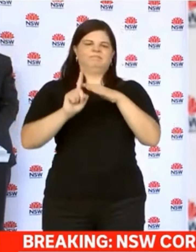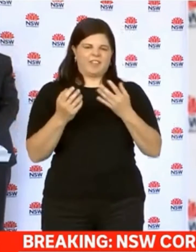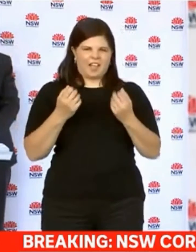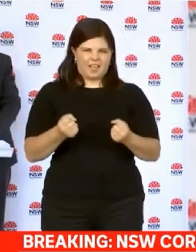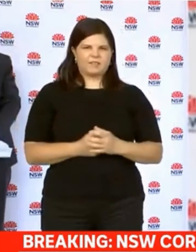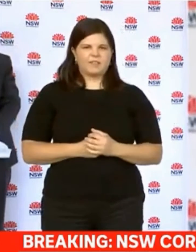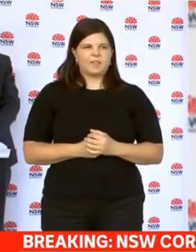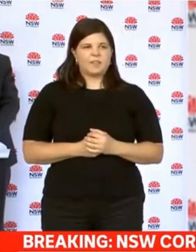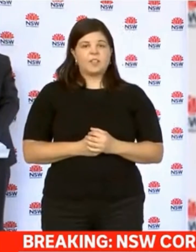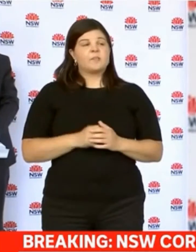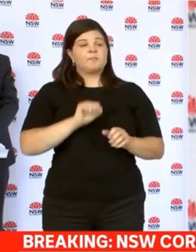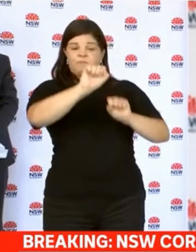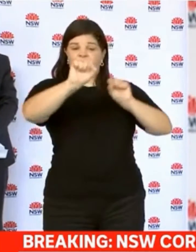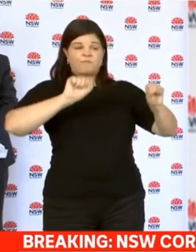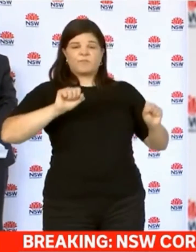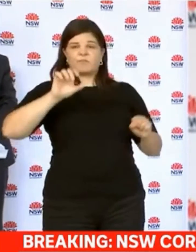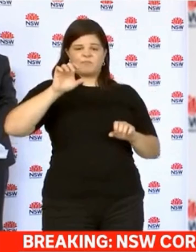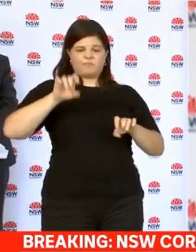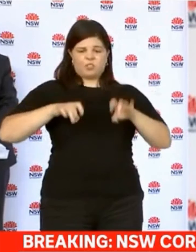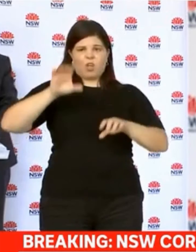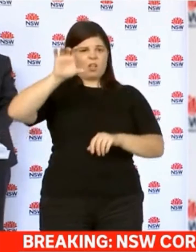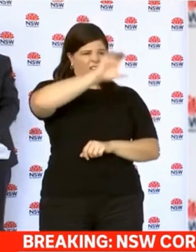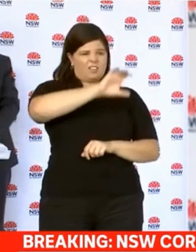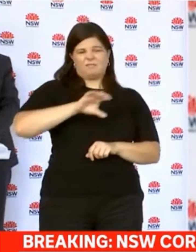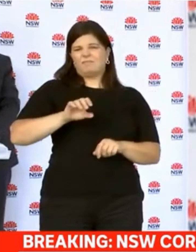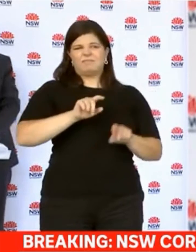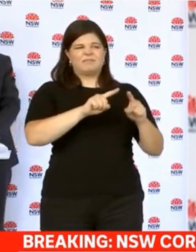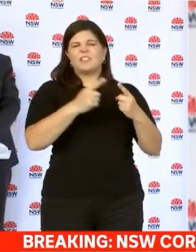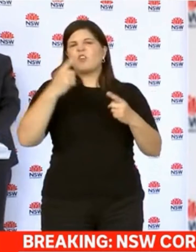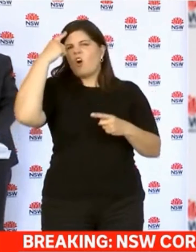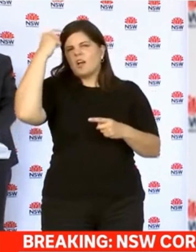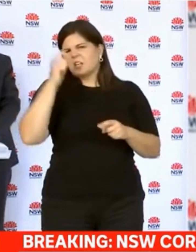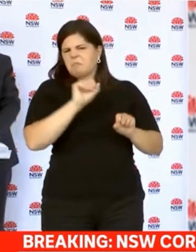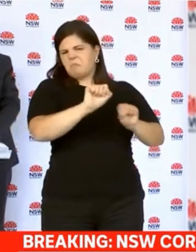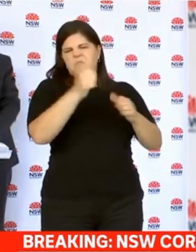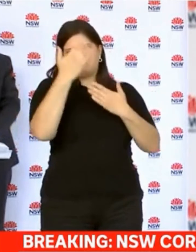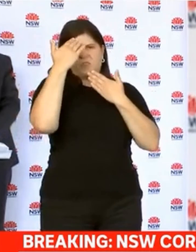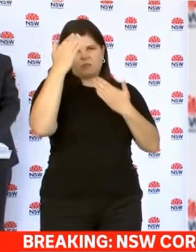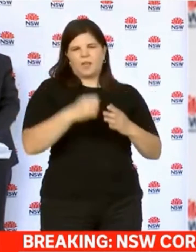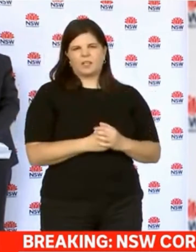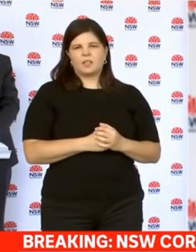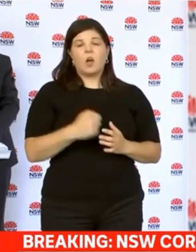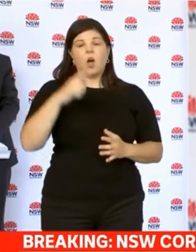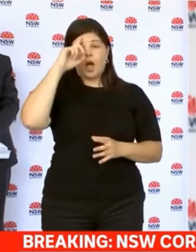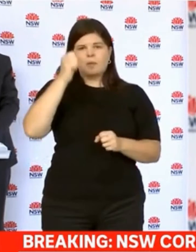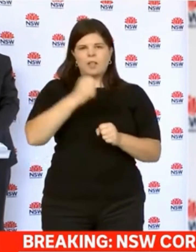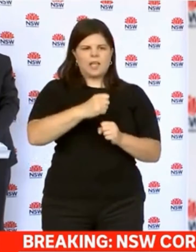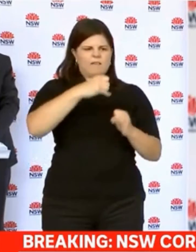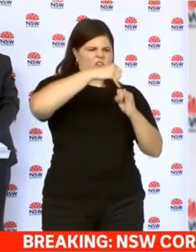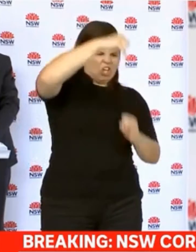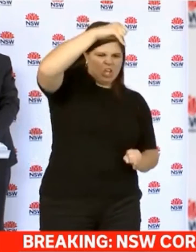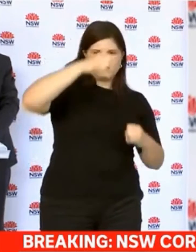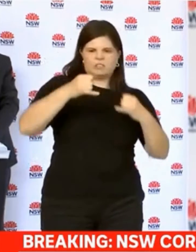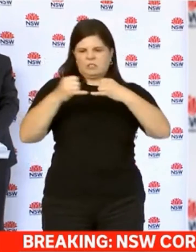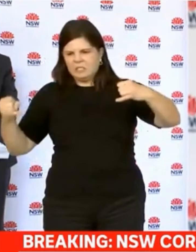to zero community transmission, and that's a matter for them. But I don't believe keeping your borders closed and inflicting pain and suffering